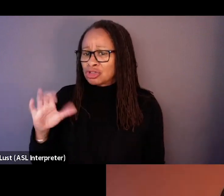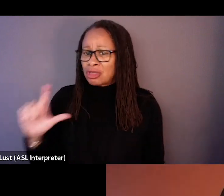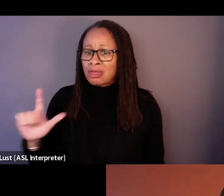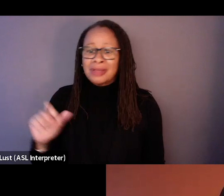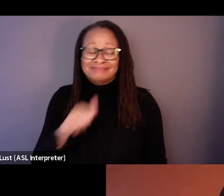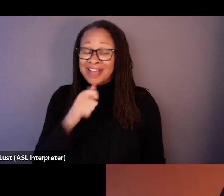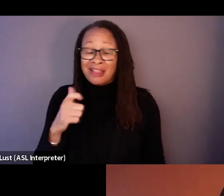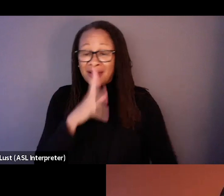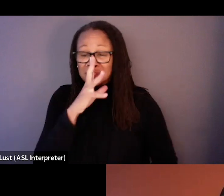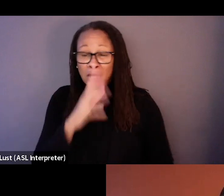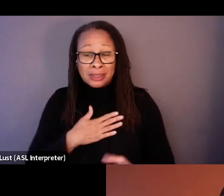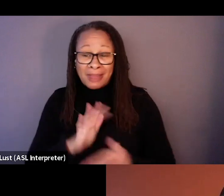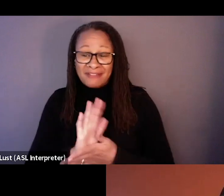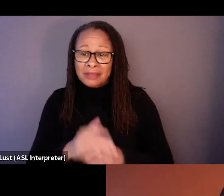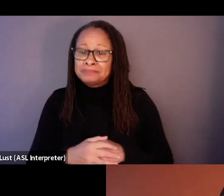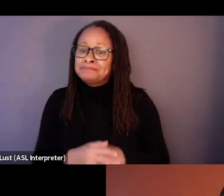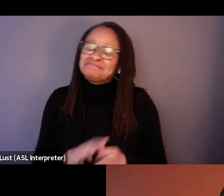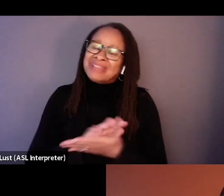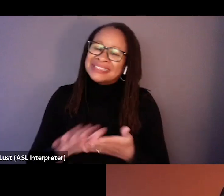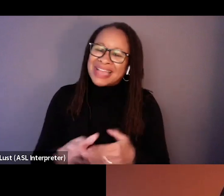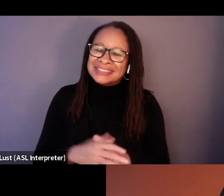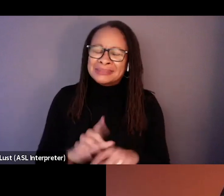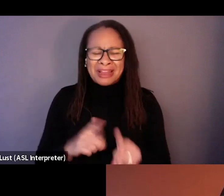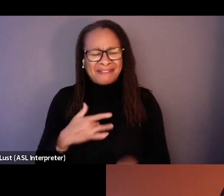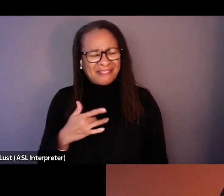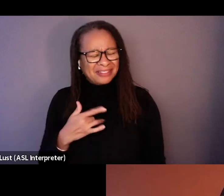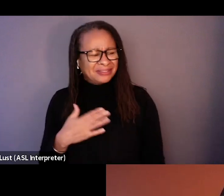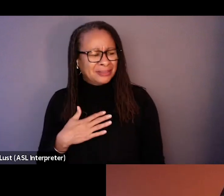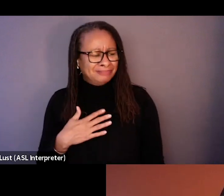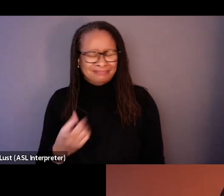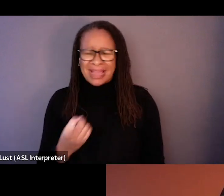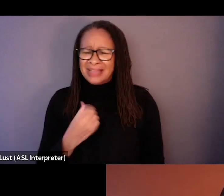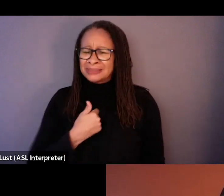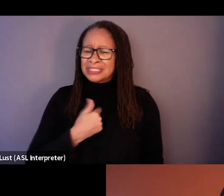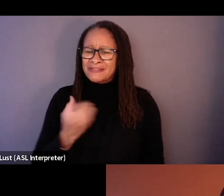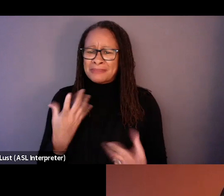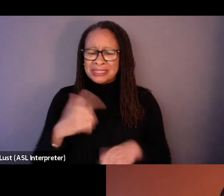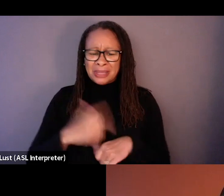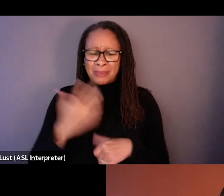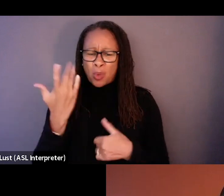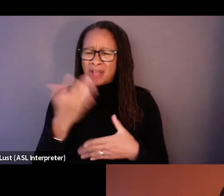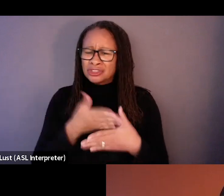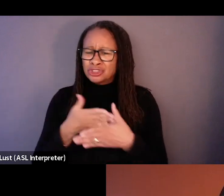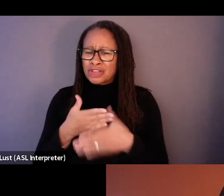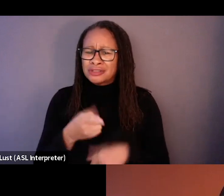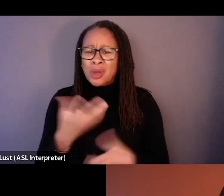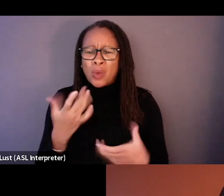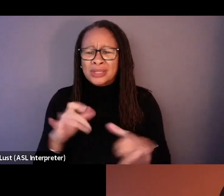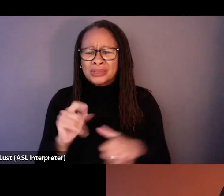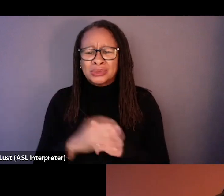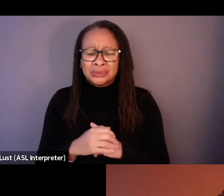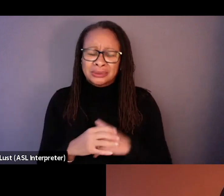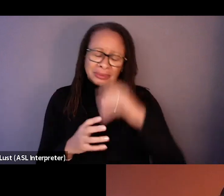film. Um, it was nice, but I thought, I asked myself many times, why should I, I mean, why do I do it actually?